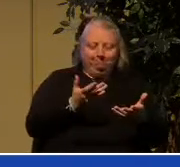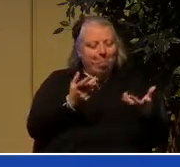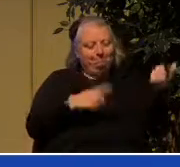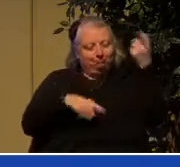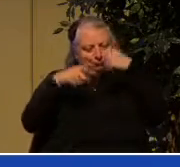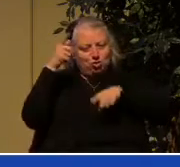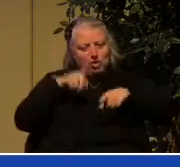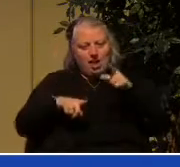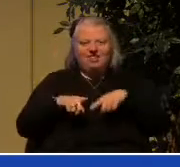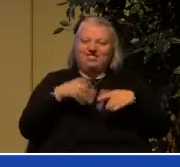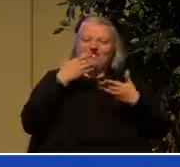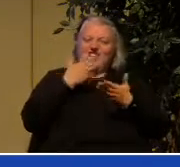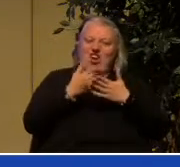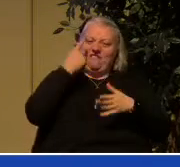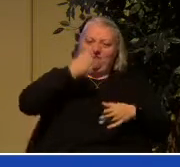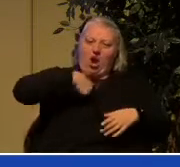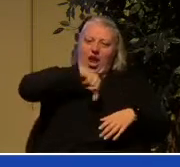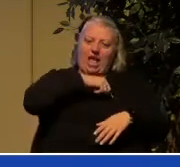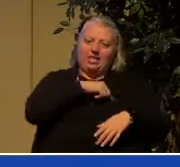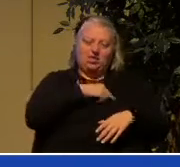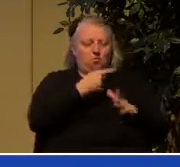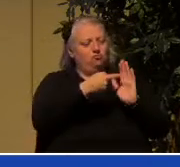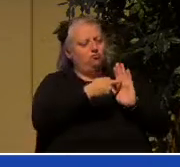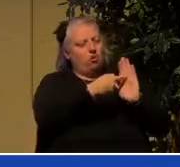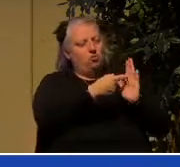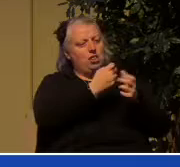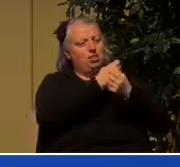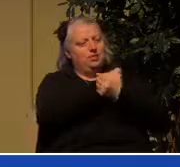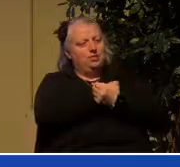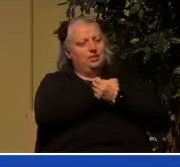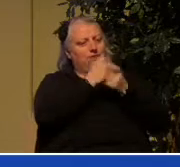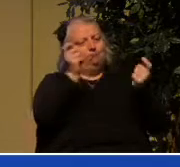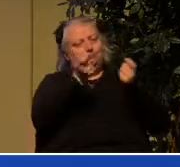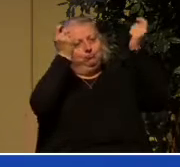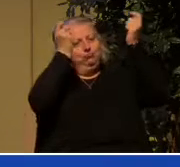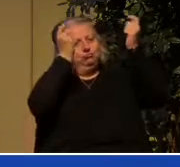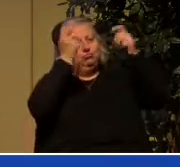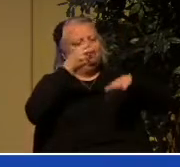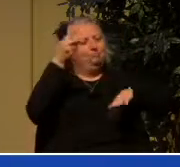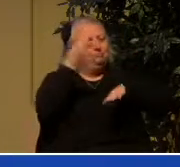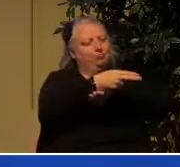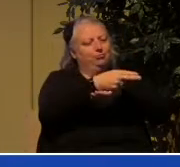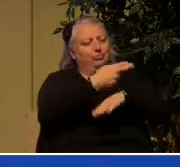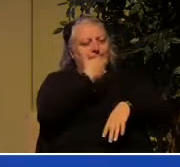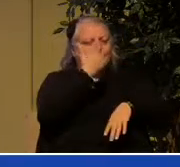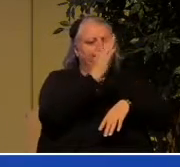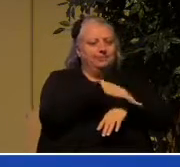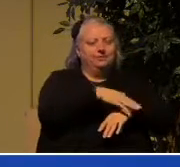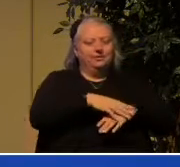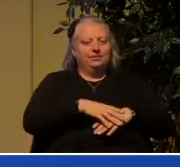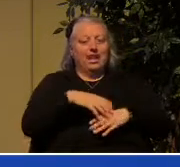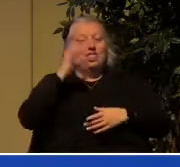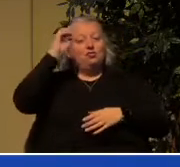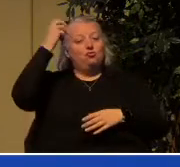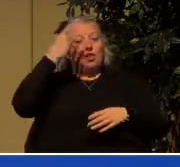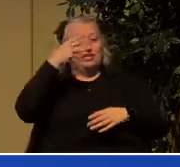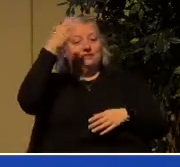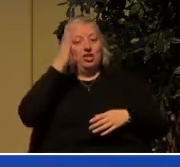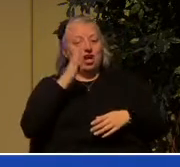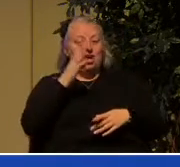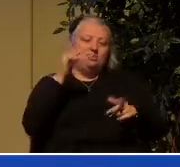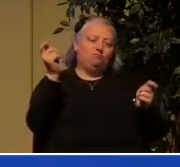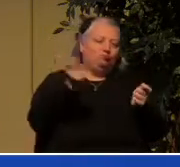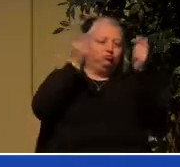that love triumphs over evil and the grace of God triumphs over the power of him